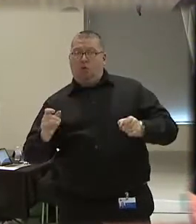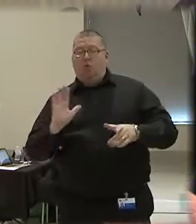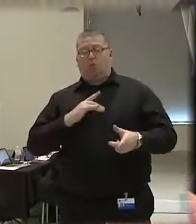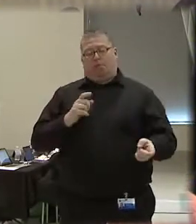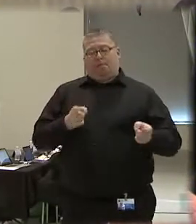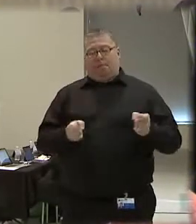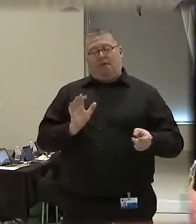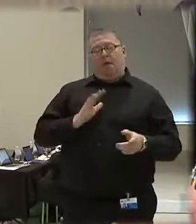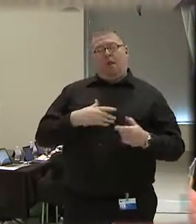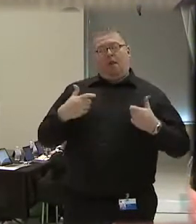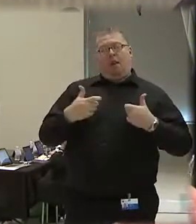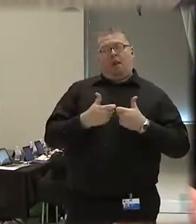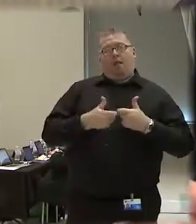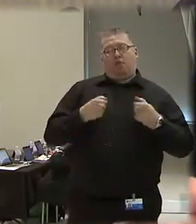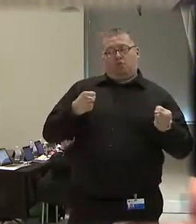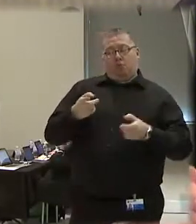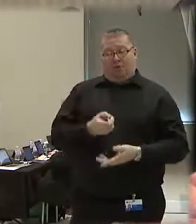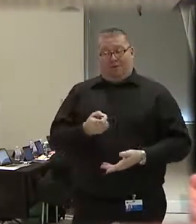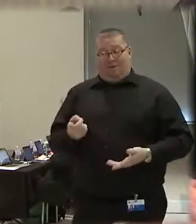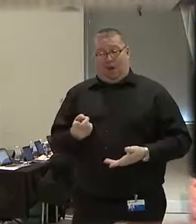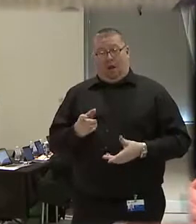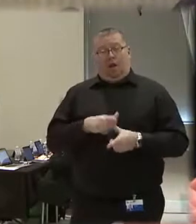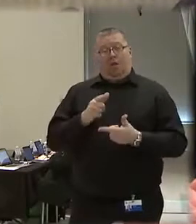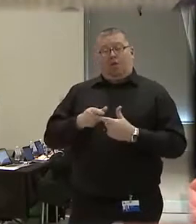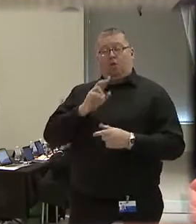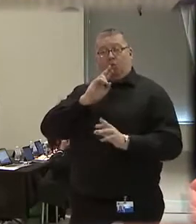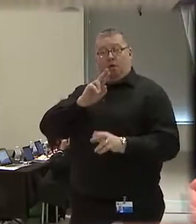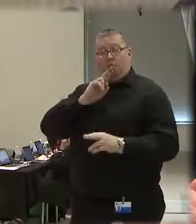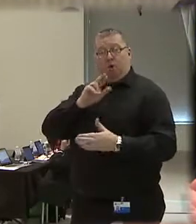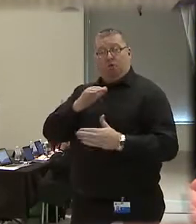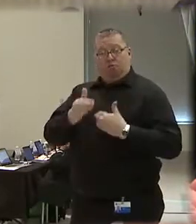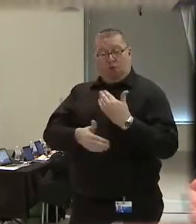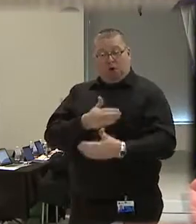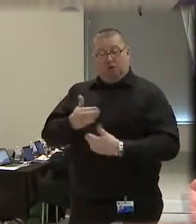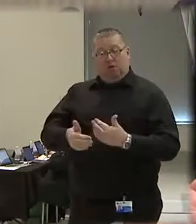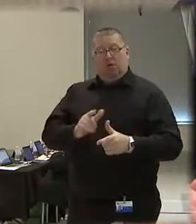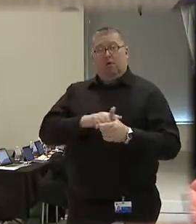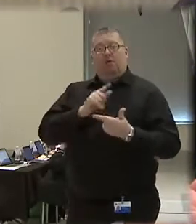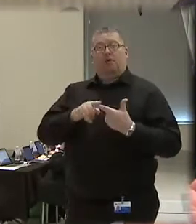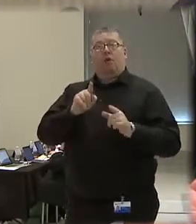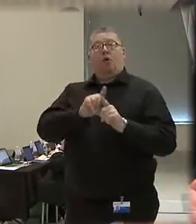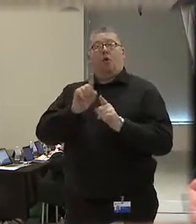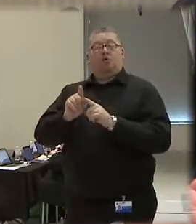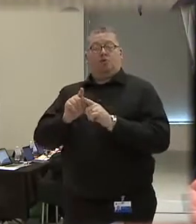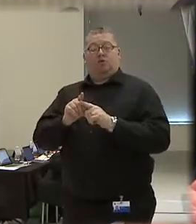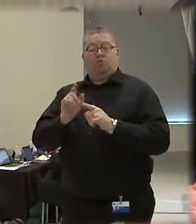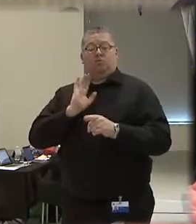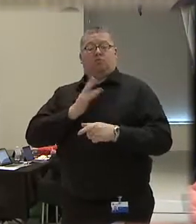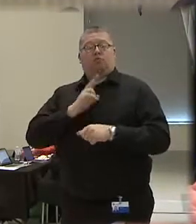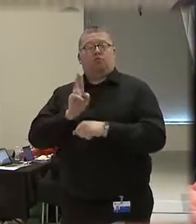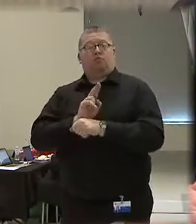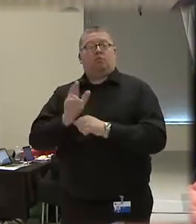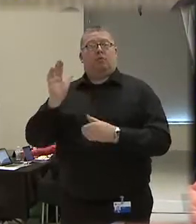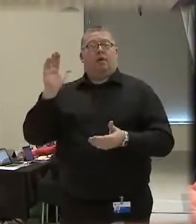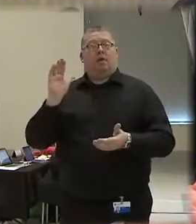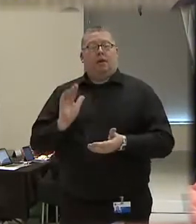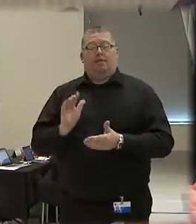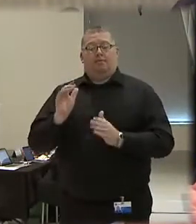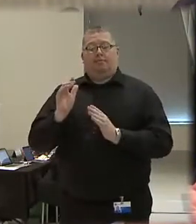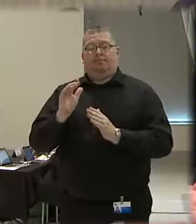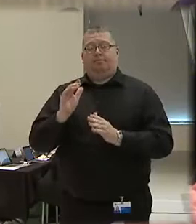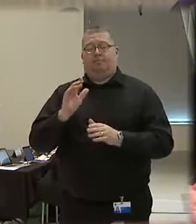device usage and reporting requirements, defined officer expectations when using less lethal shotguns,